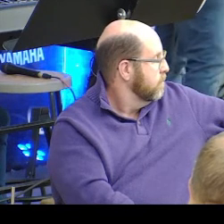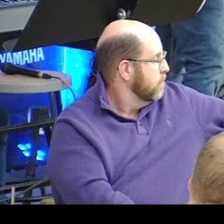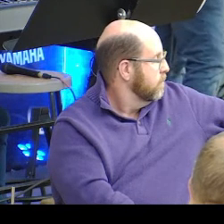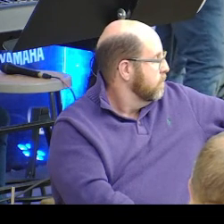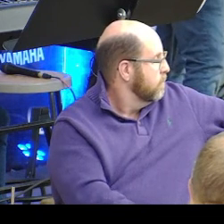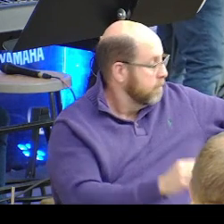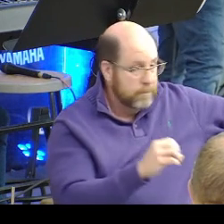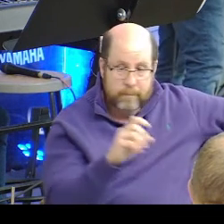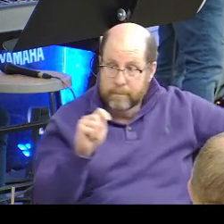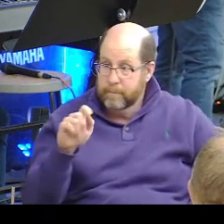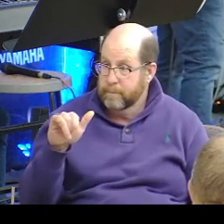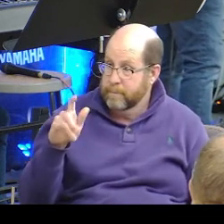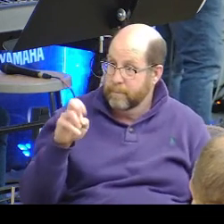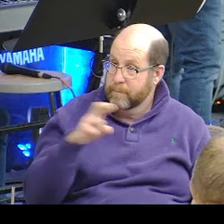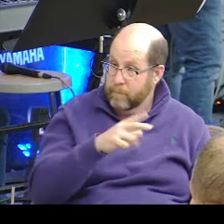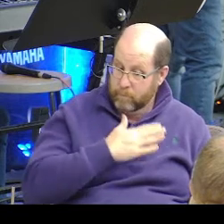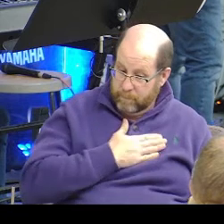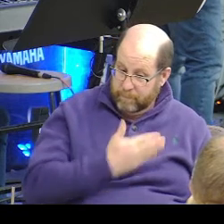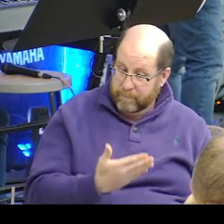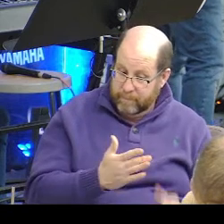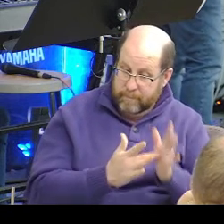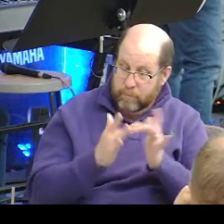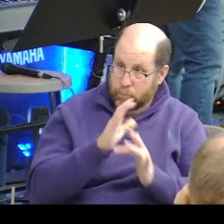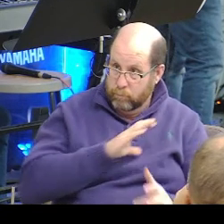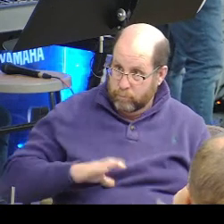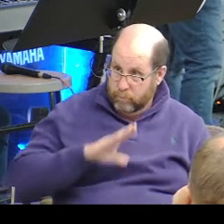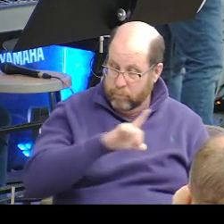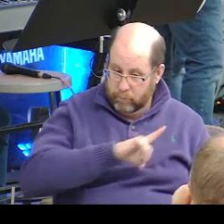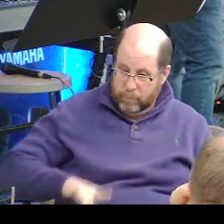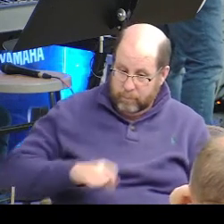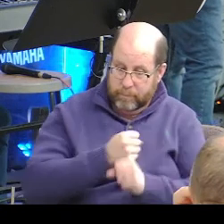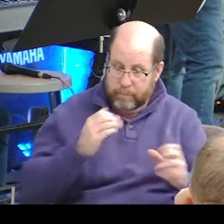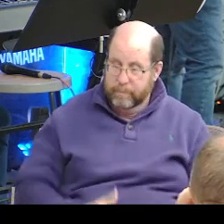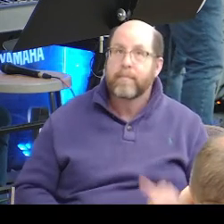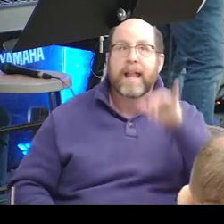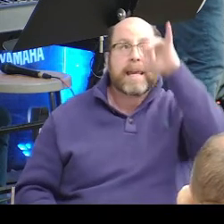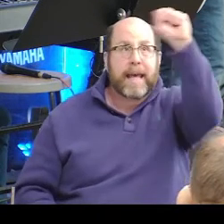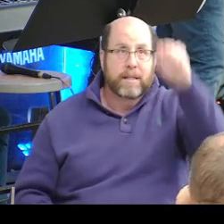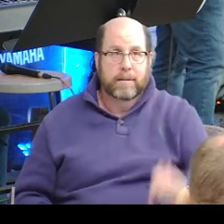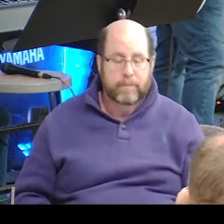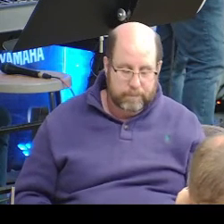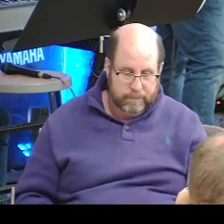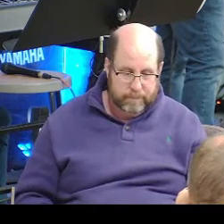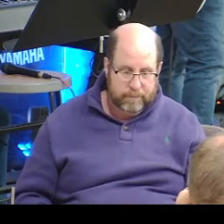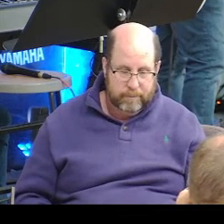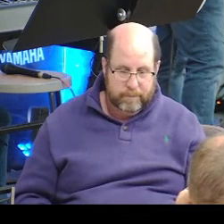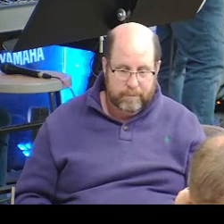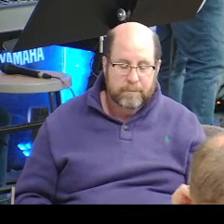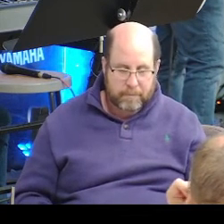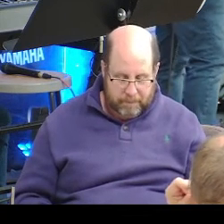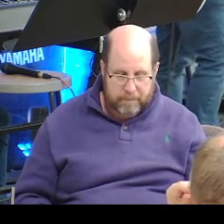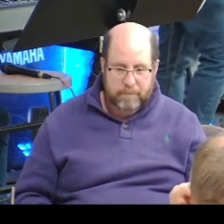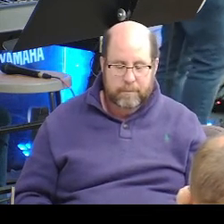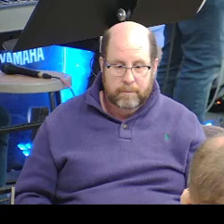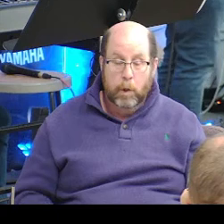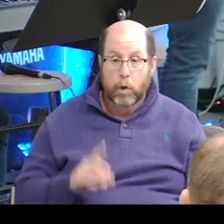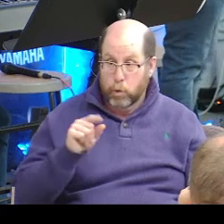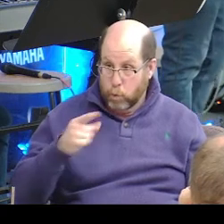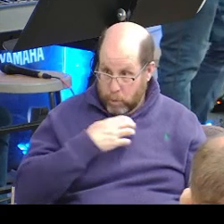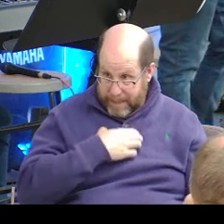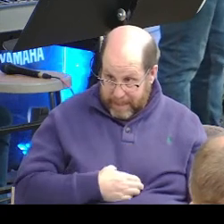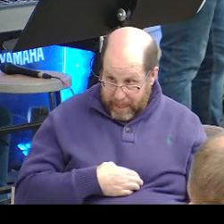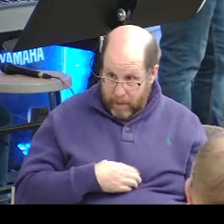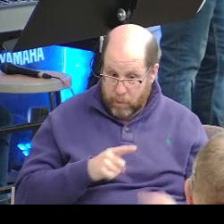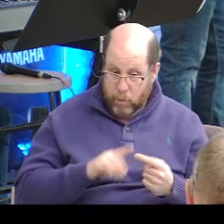So Taylor, do you profess Jesus Christ as your Lord and savior? Do you? Go ahead. Yes. Do you desire